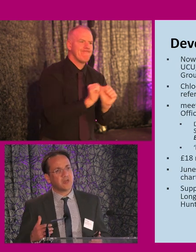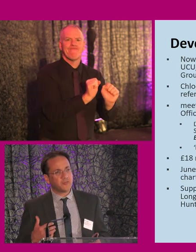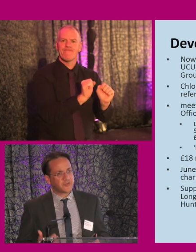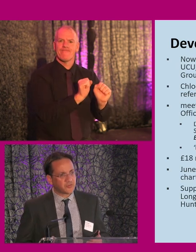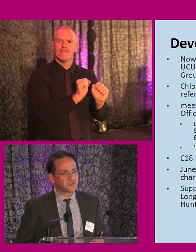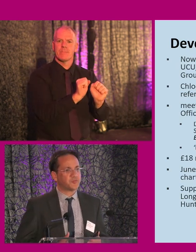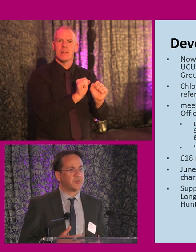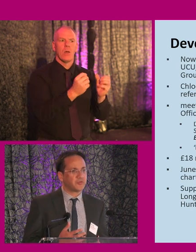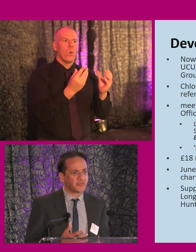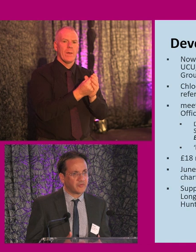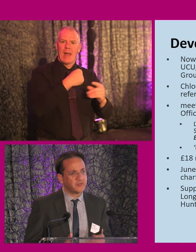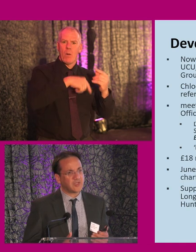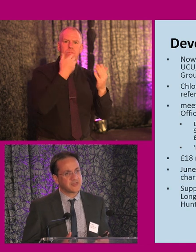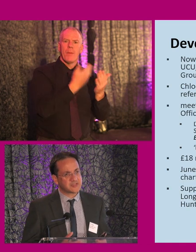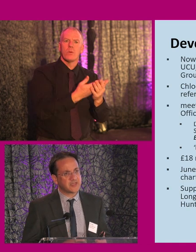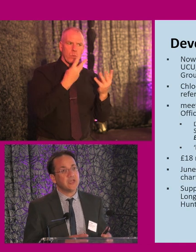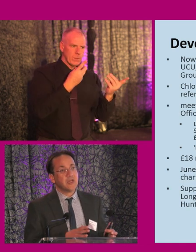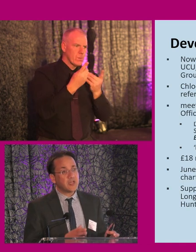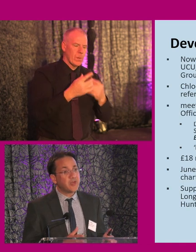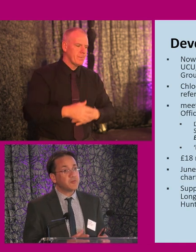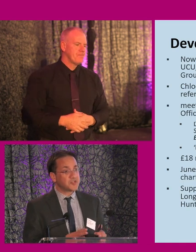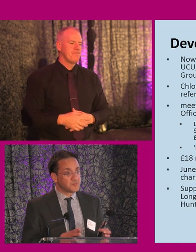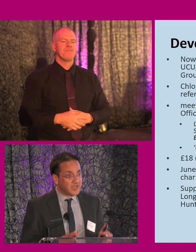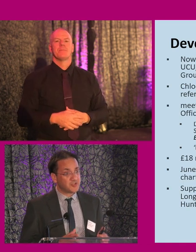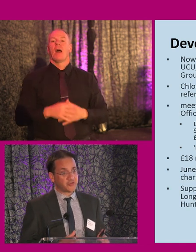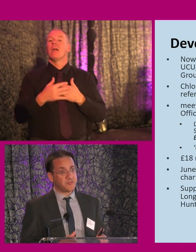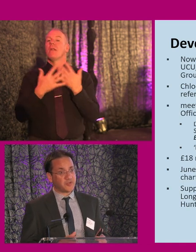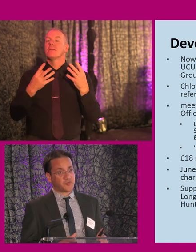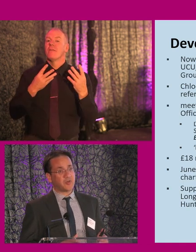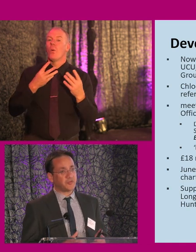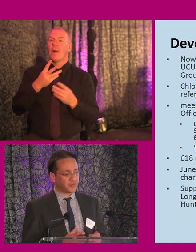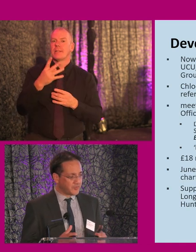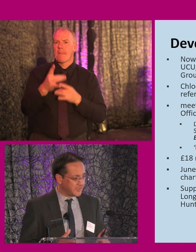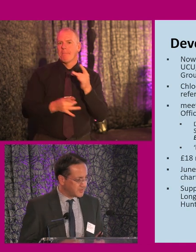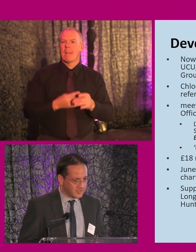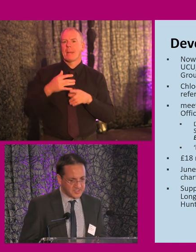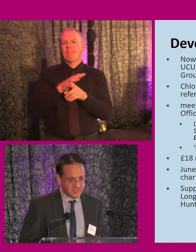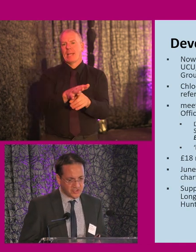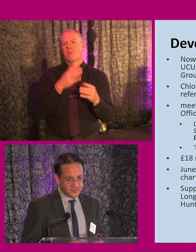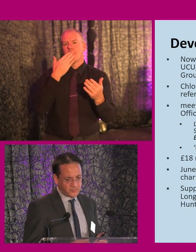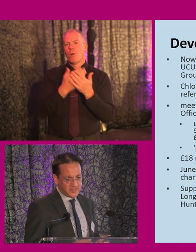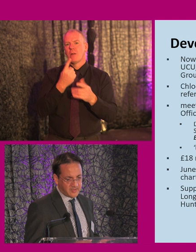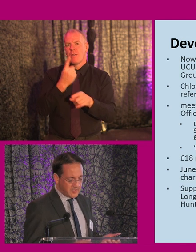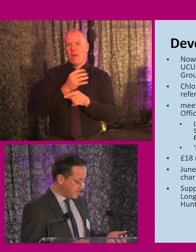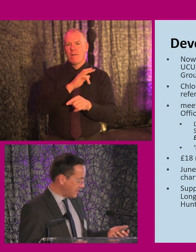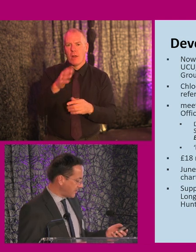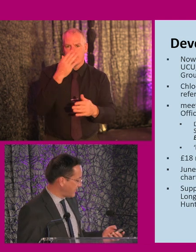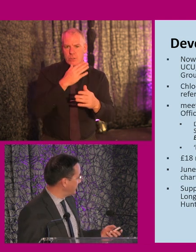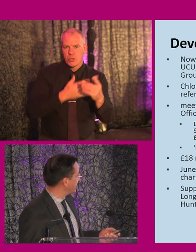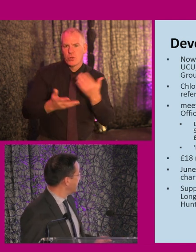with the sorts of proposals that we would like to see, and in many ways has mainstreamed those proposals within discussions with